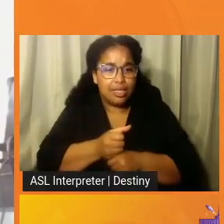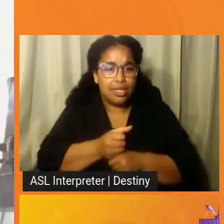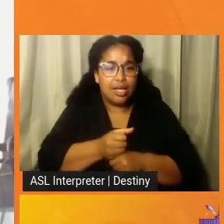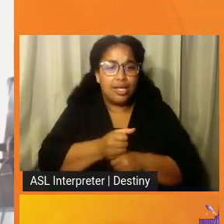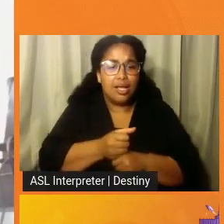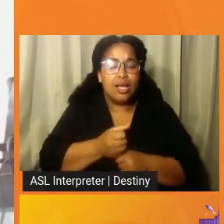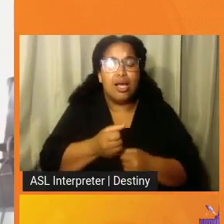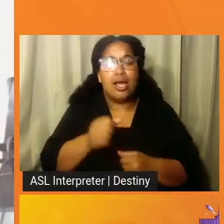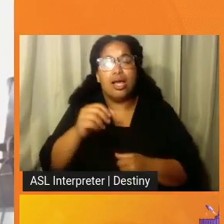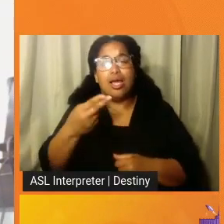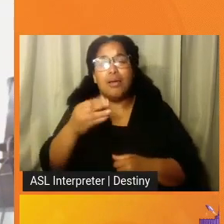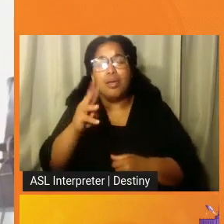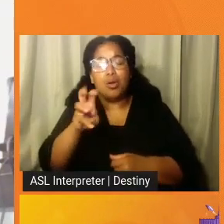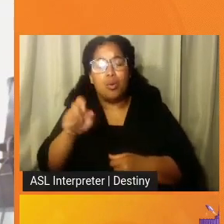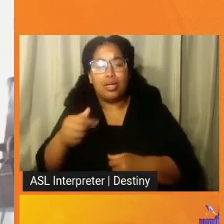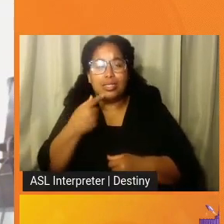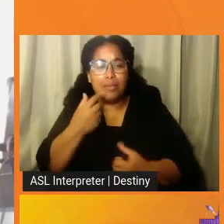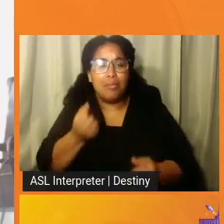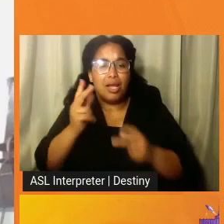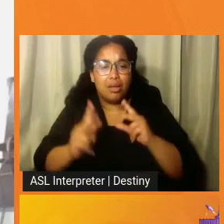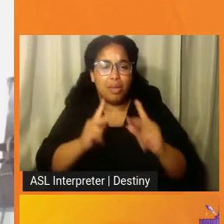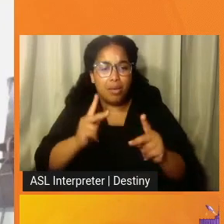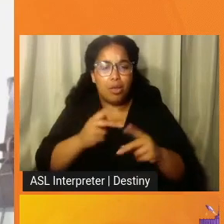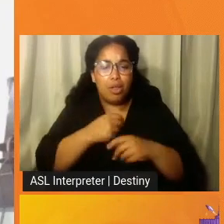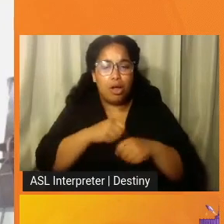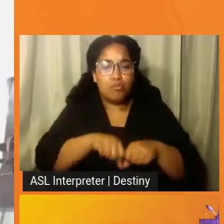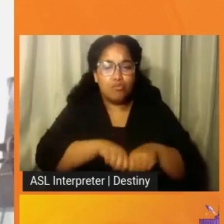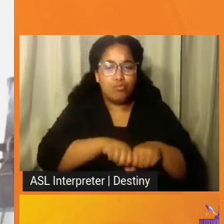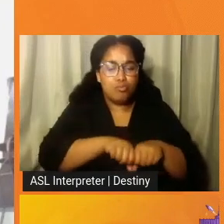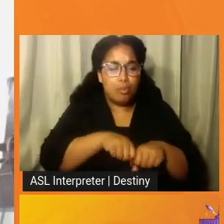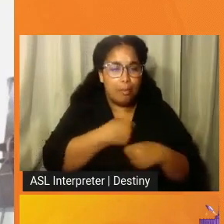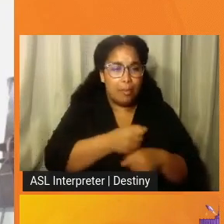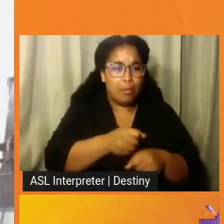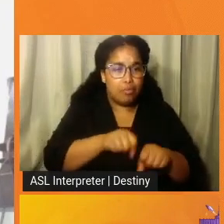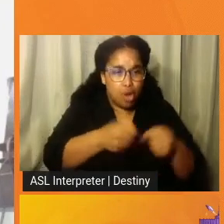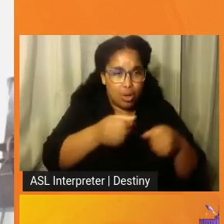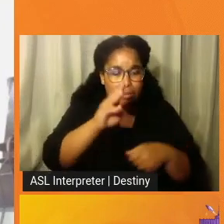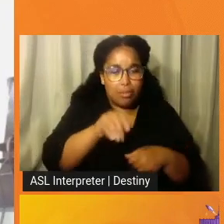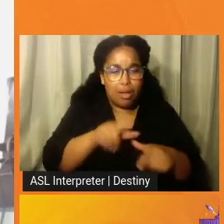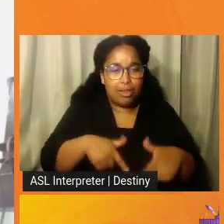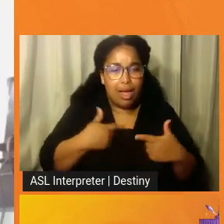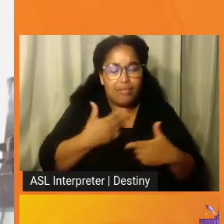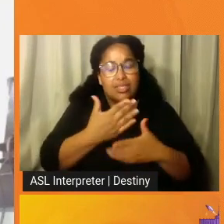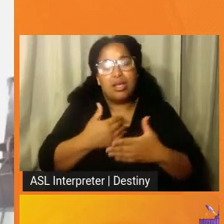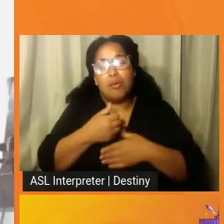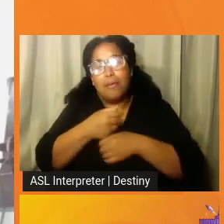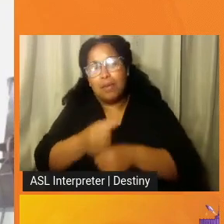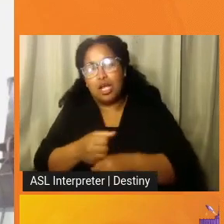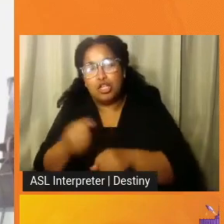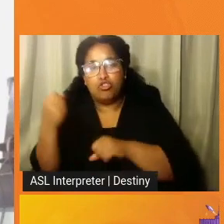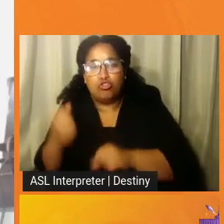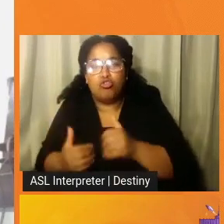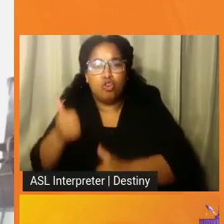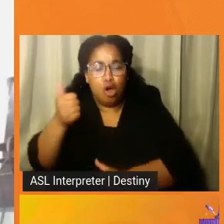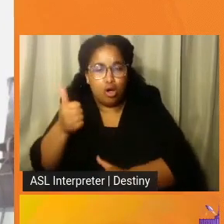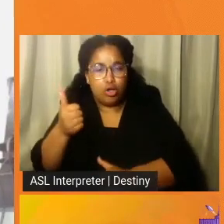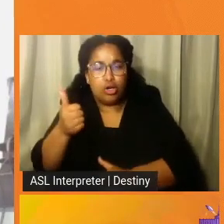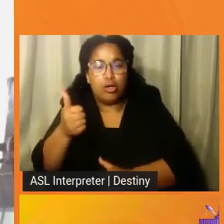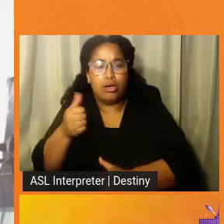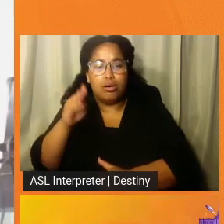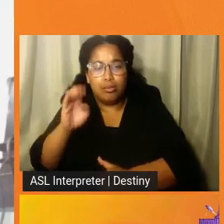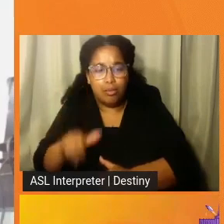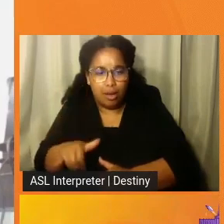broken by life, but some are made stronger in the broken places. And so person-centered advocacy and person-centered outcomes,